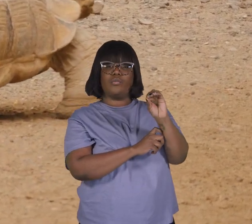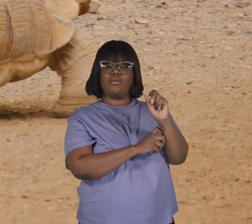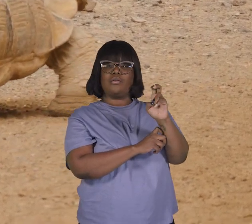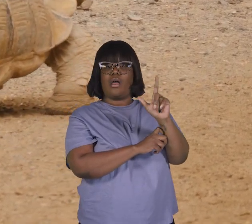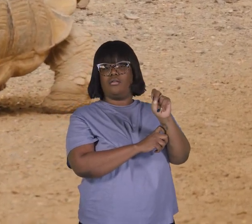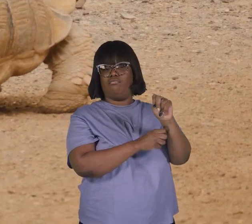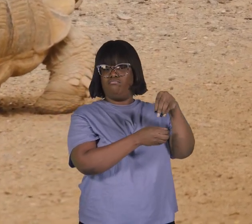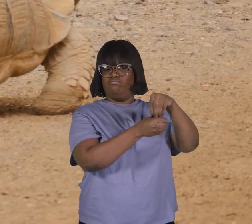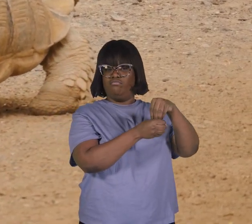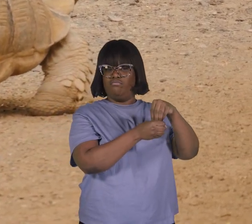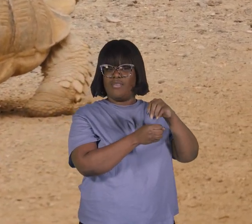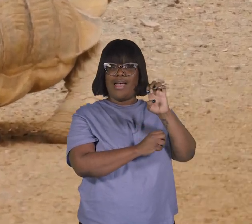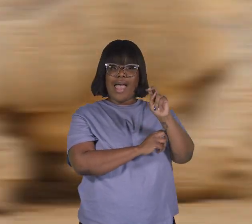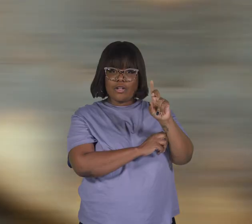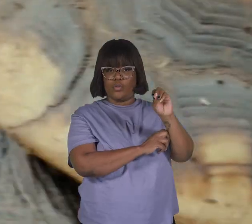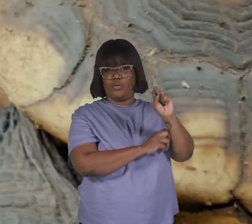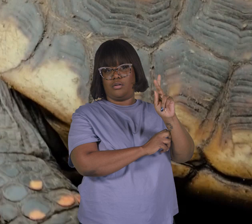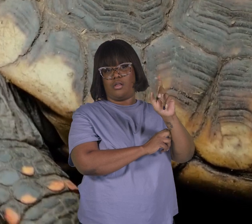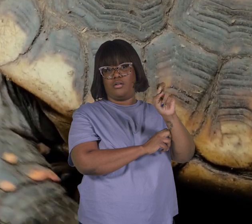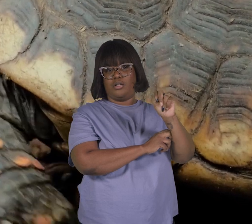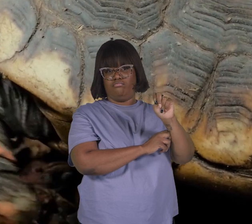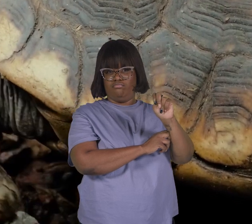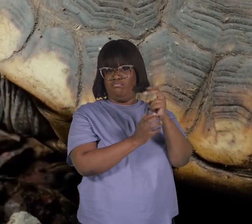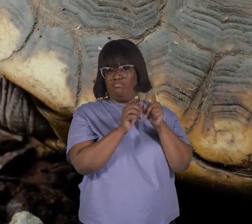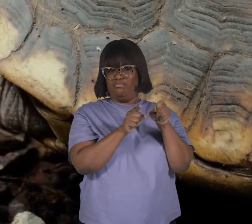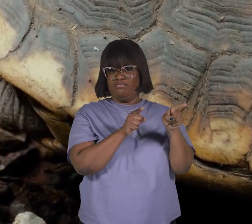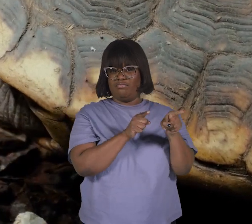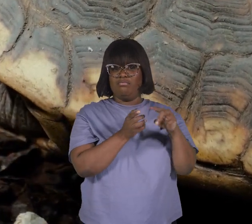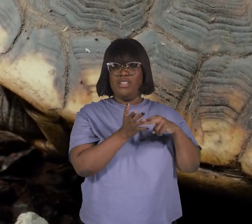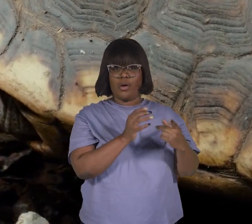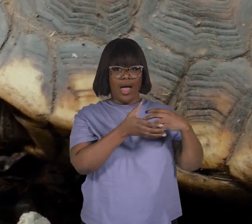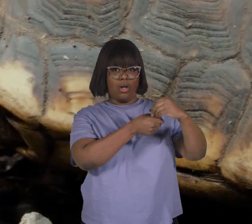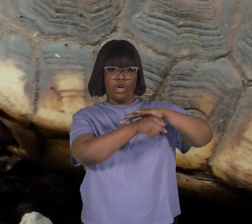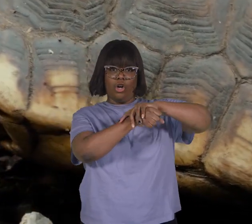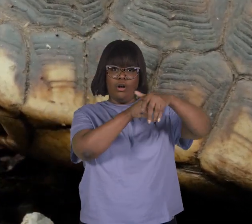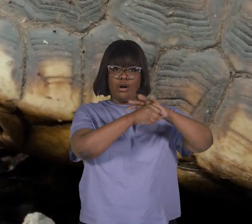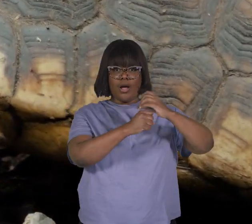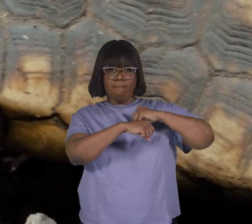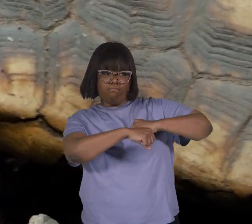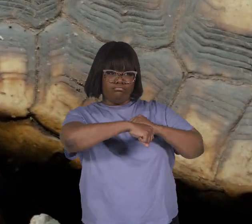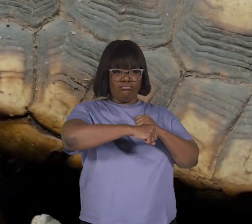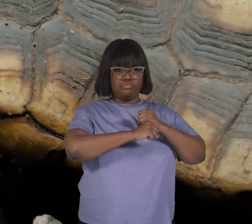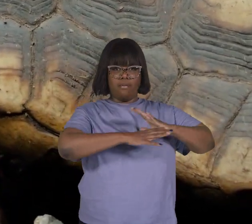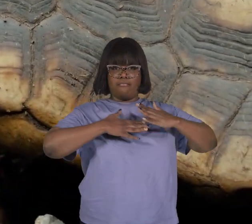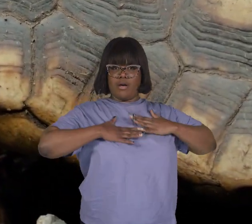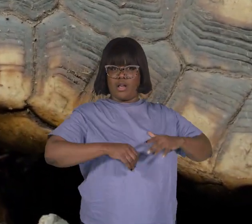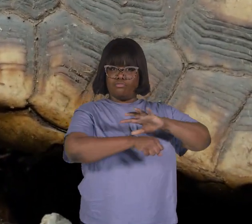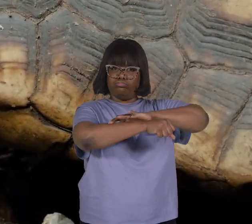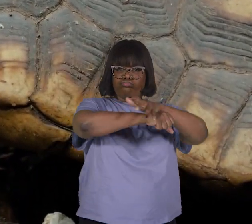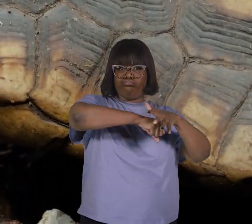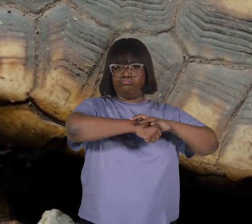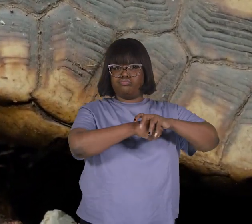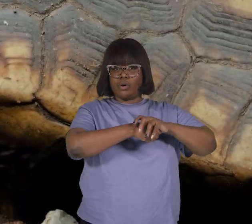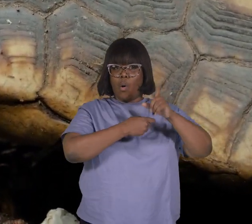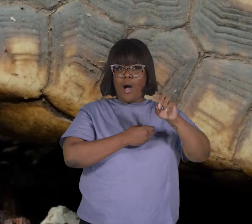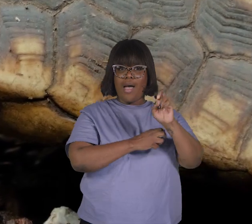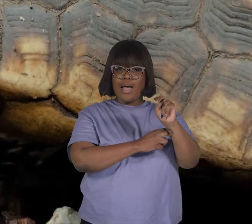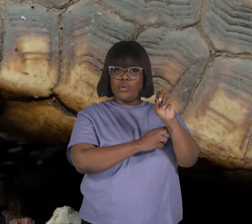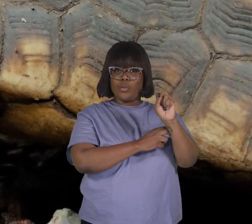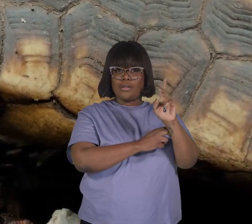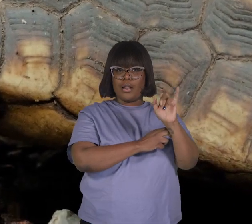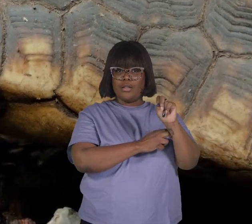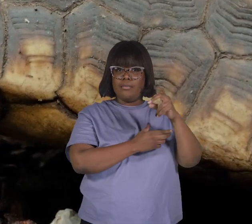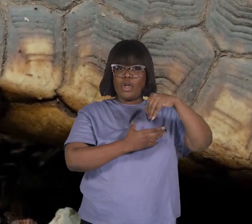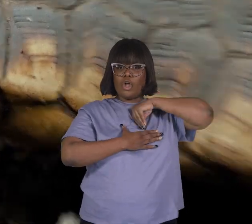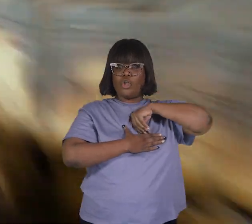and an endoskeleton. Their external skeleton supports and protects their body, while the endoskeleton contains